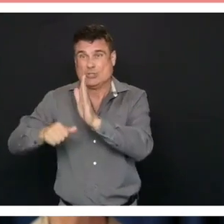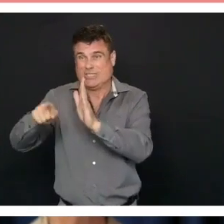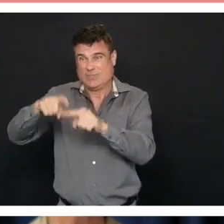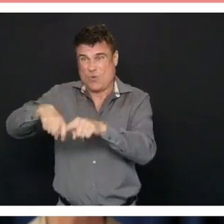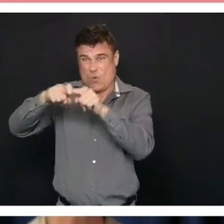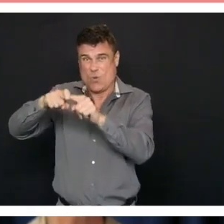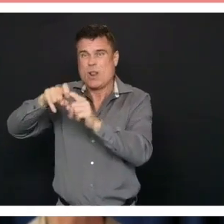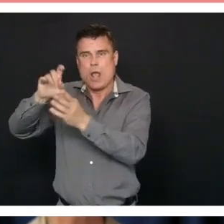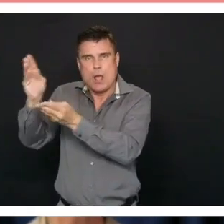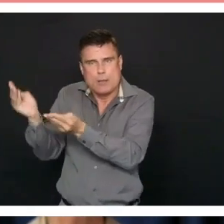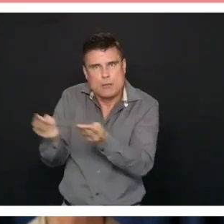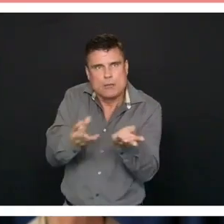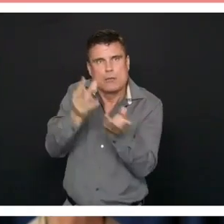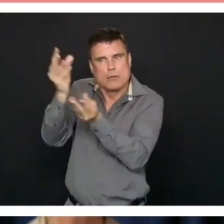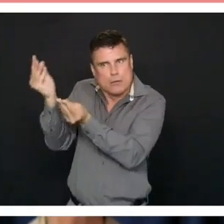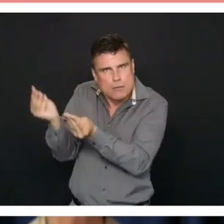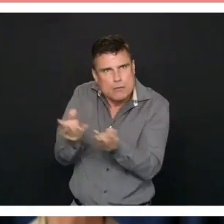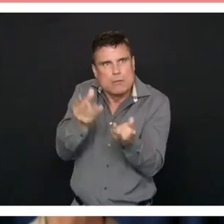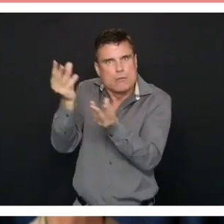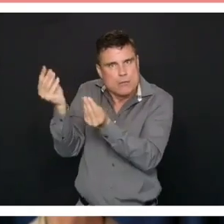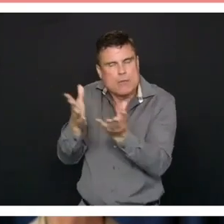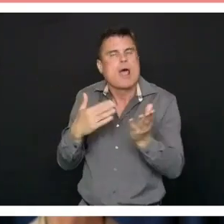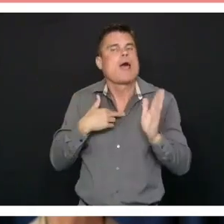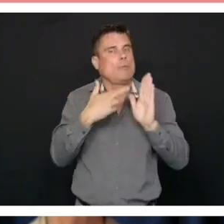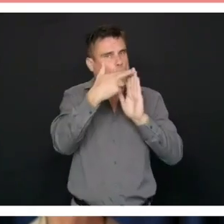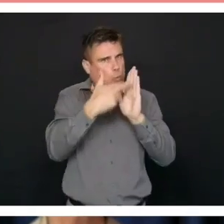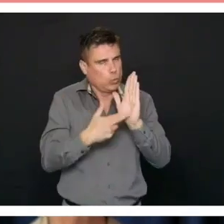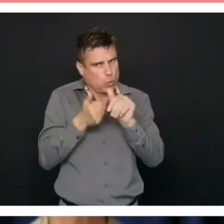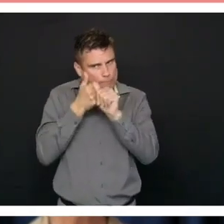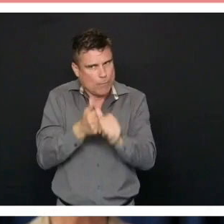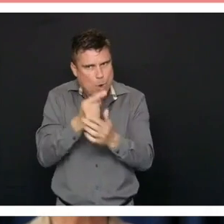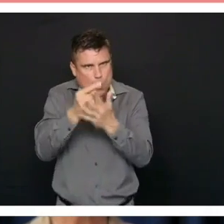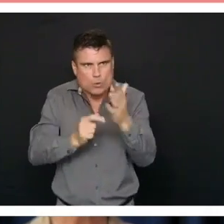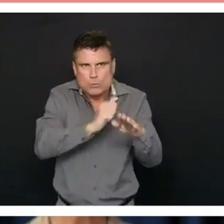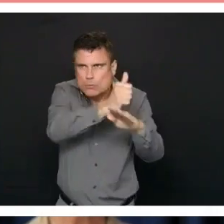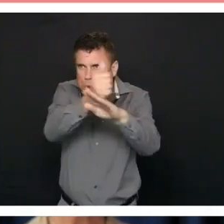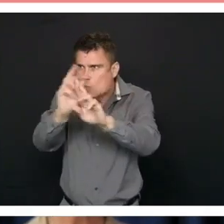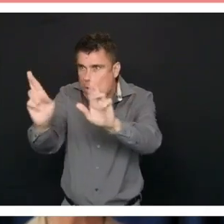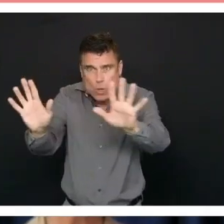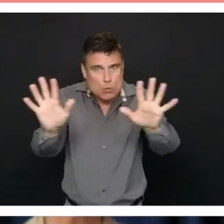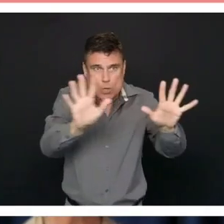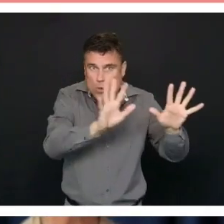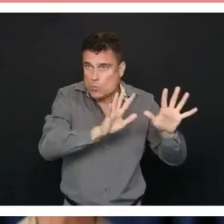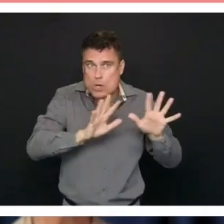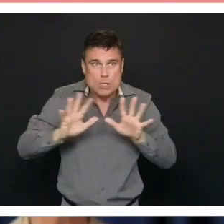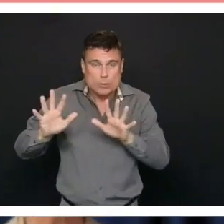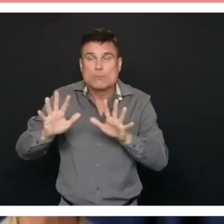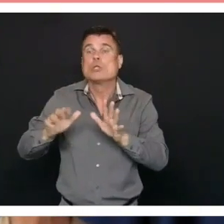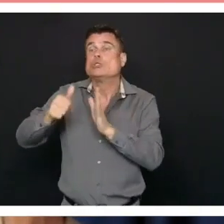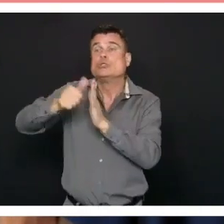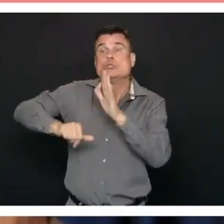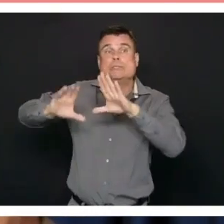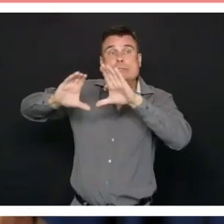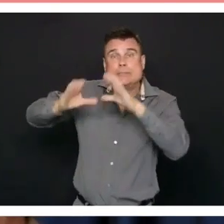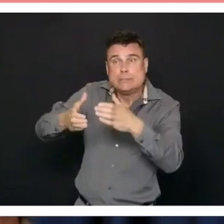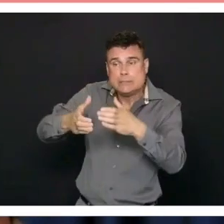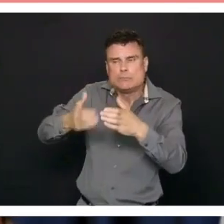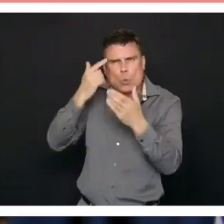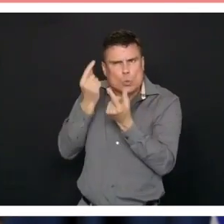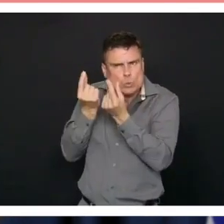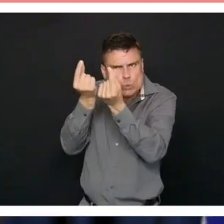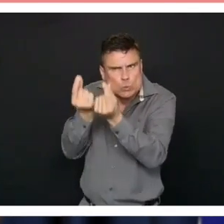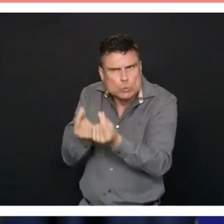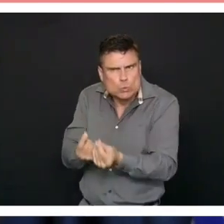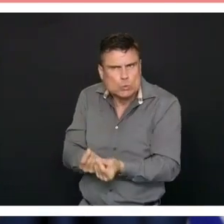safety protocols in place for surgical teams. And, of course, as we start to discuss how we will bring these elective surgeries back online, it